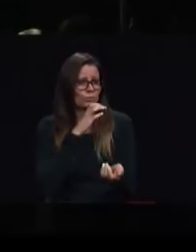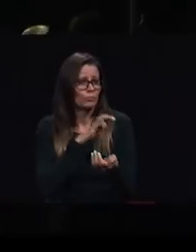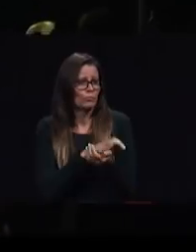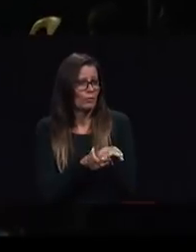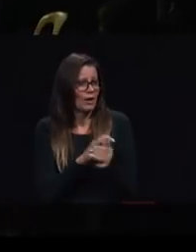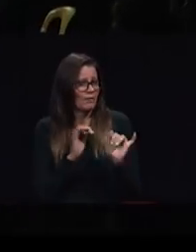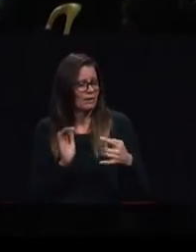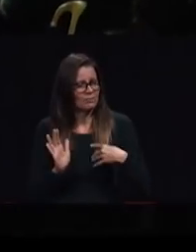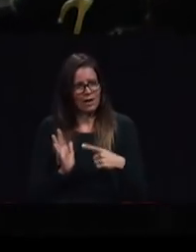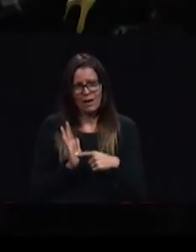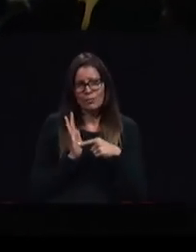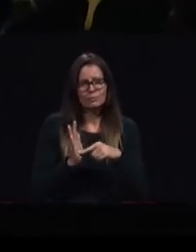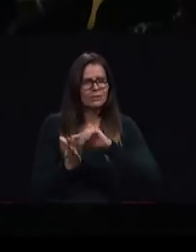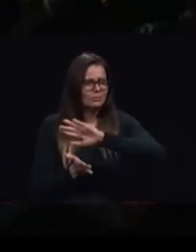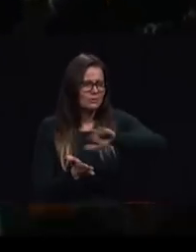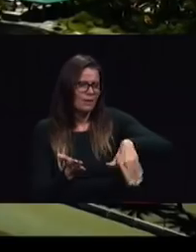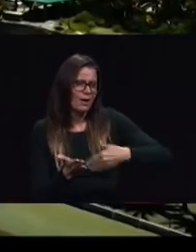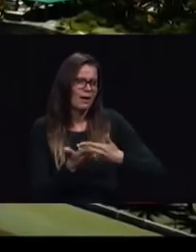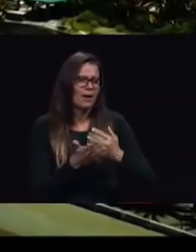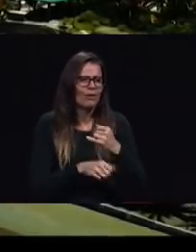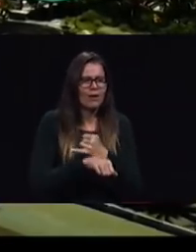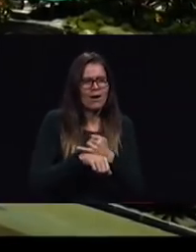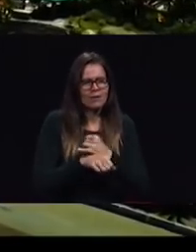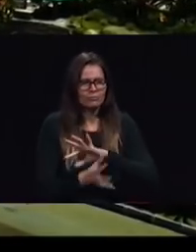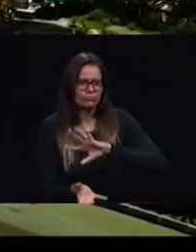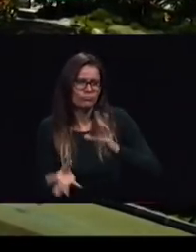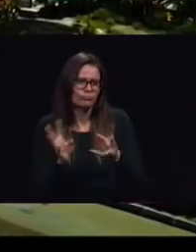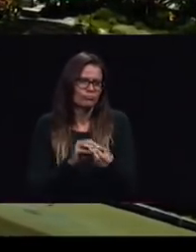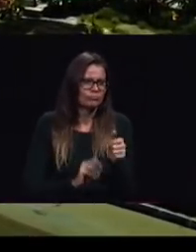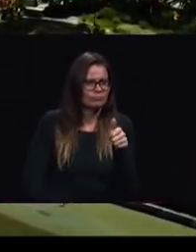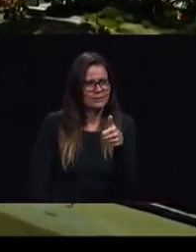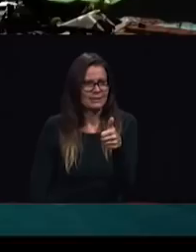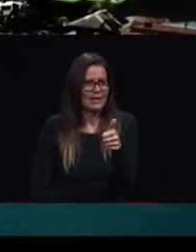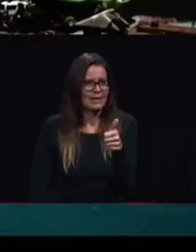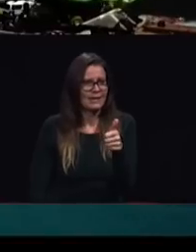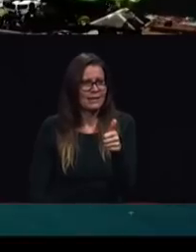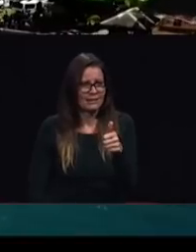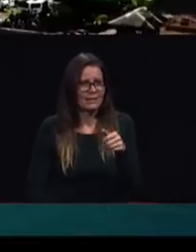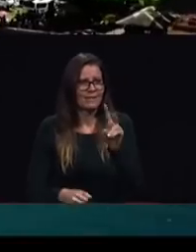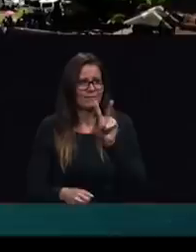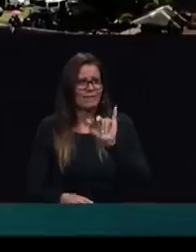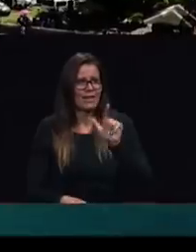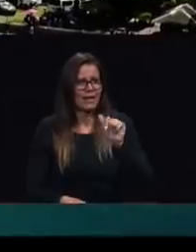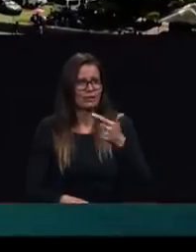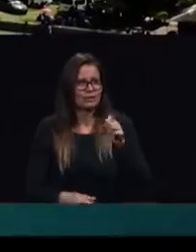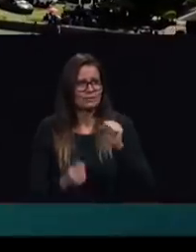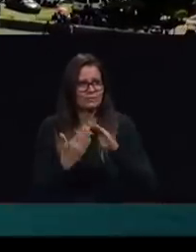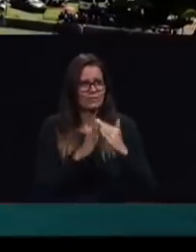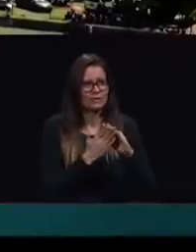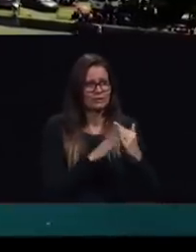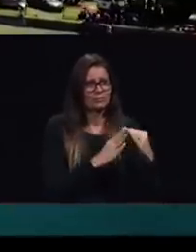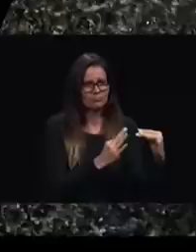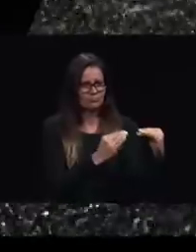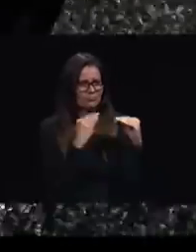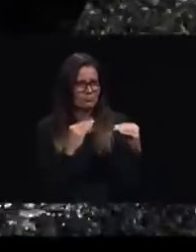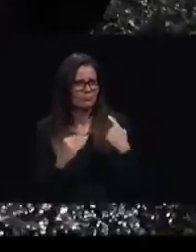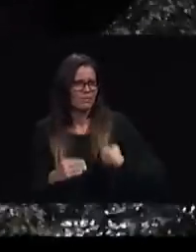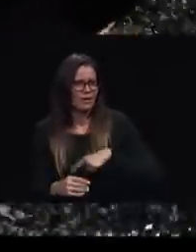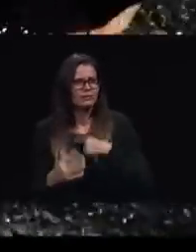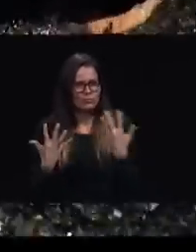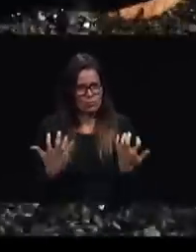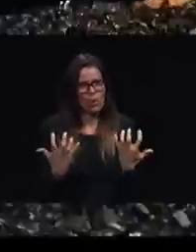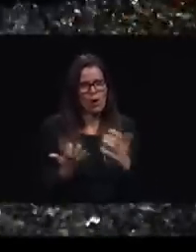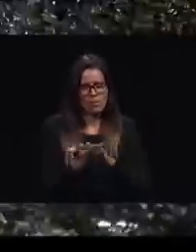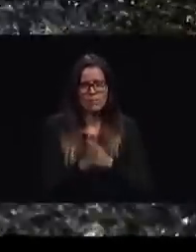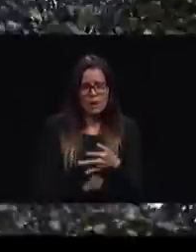island of 10 villages please send us someone to teach us so that we can become Seventh